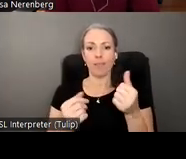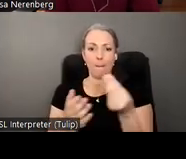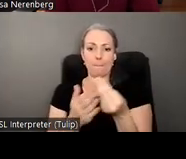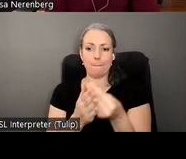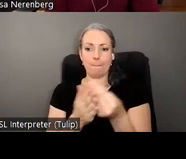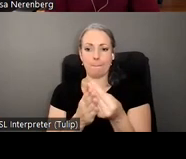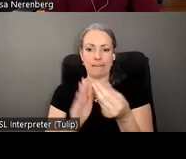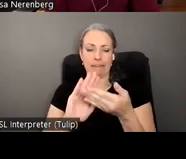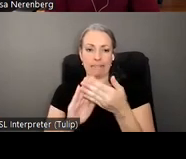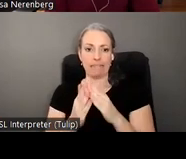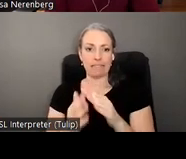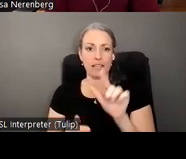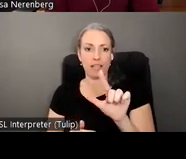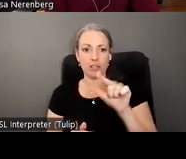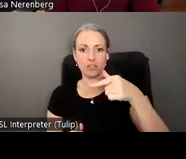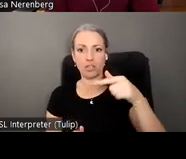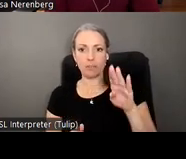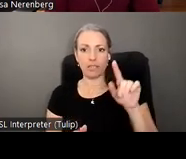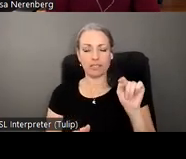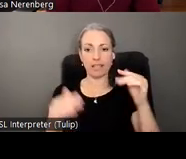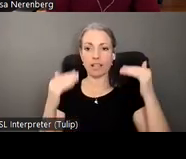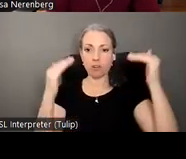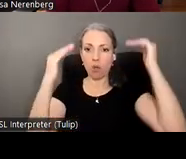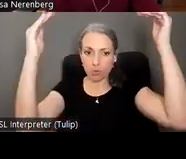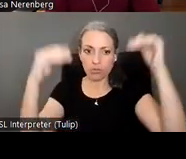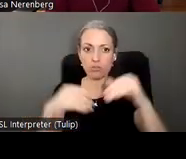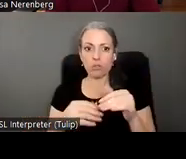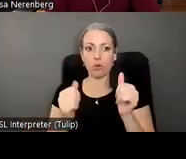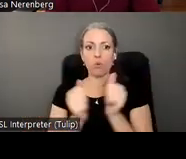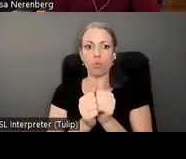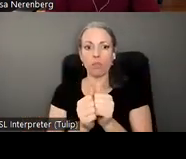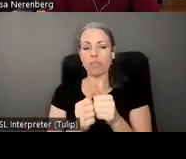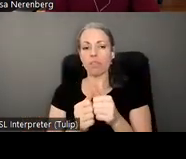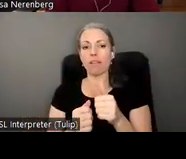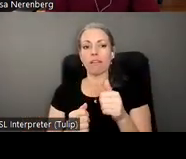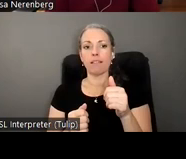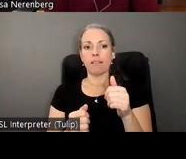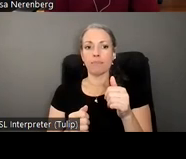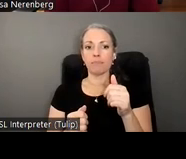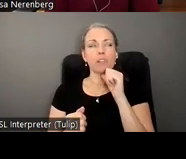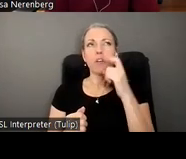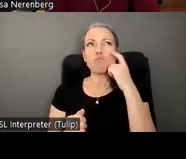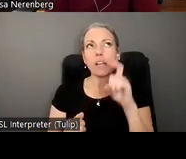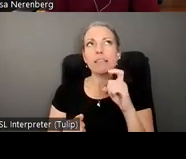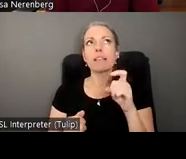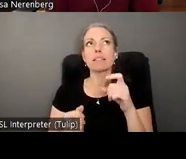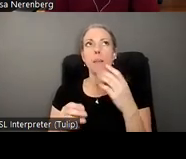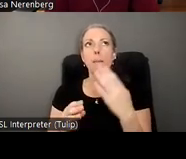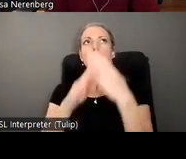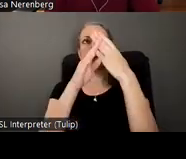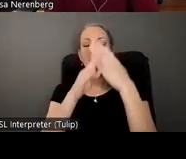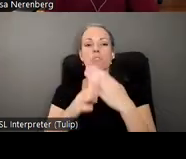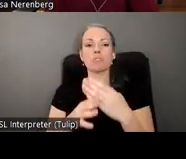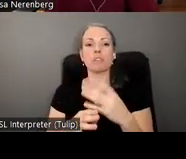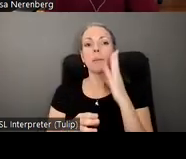lgbtq adults adults with cognitive impairments and communication barriers and people who are